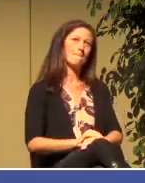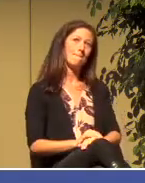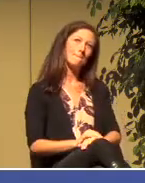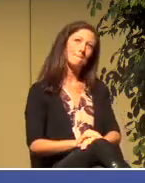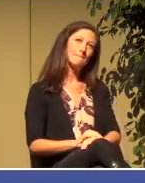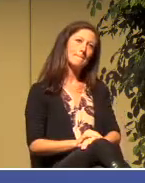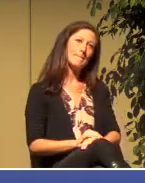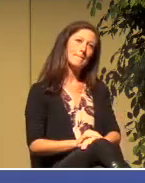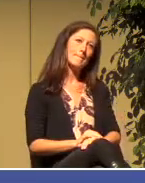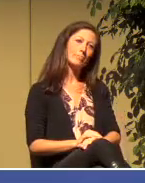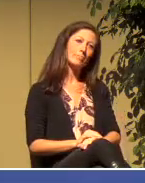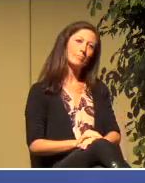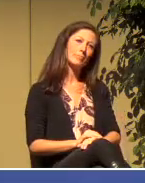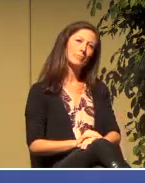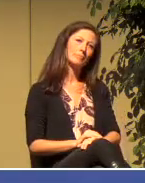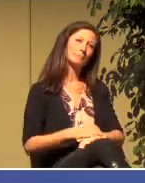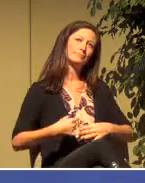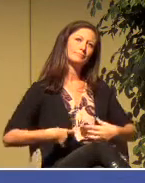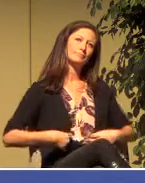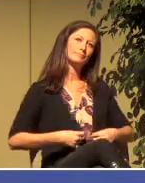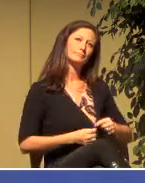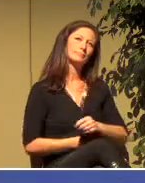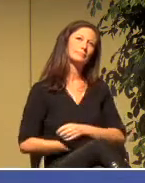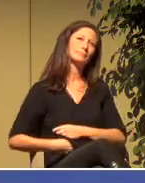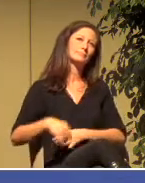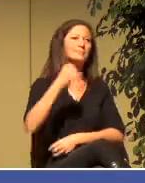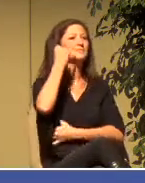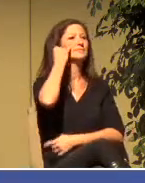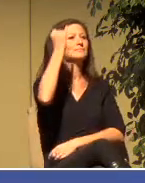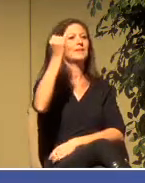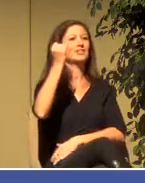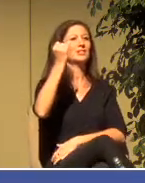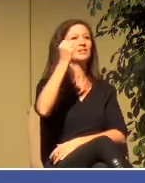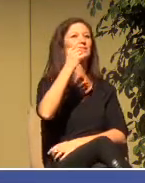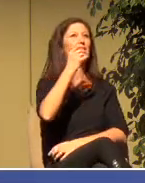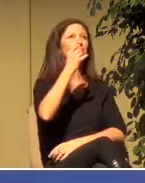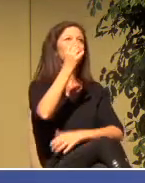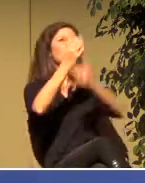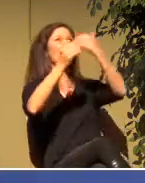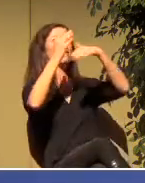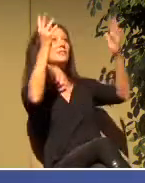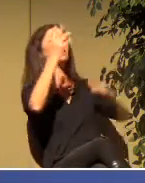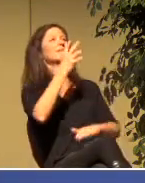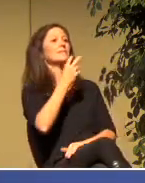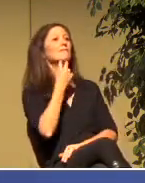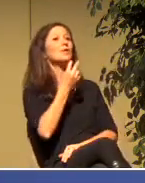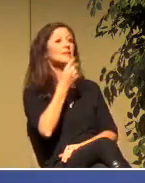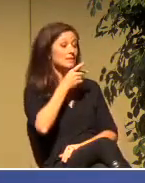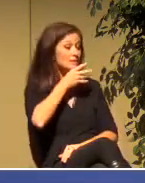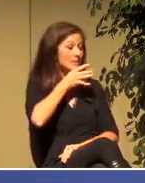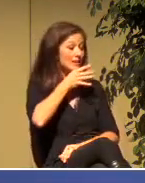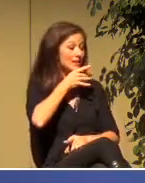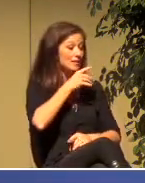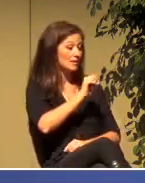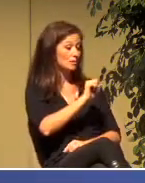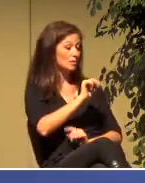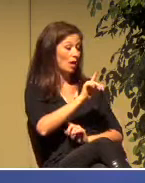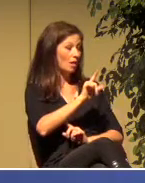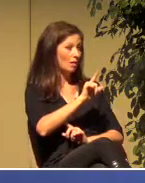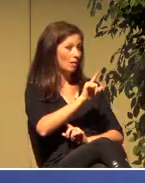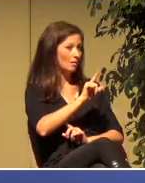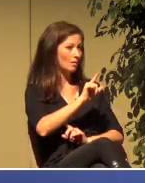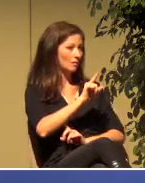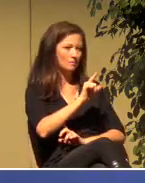What if we were to hear the voice of God to Saul not as the voice of an angry, judgmental